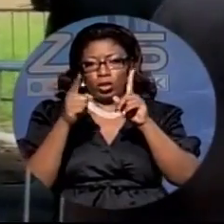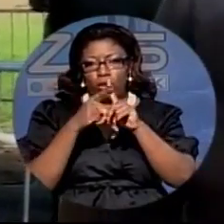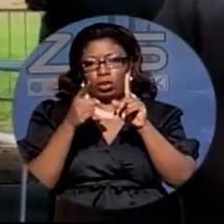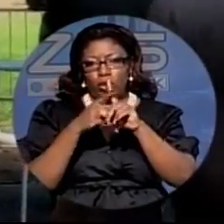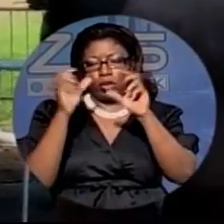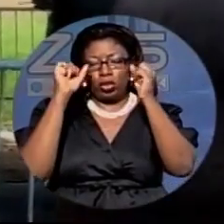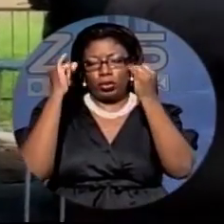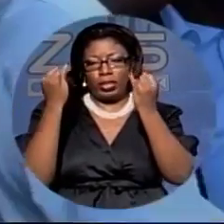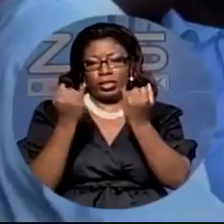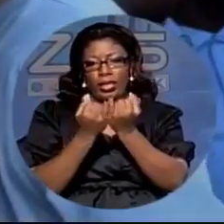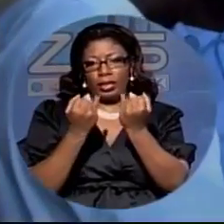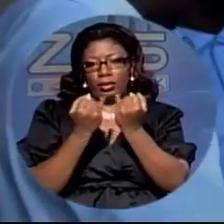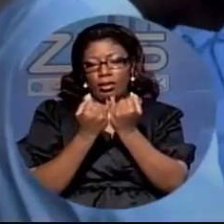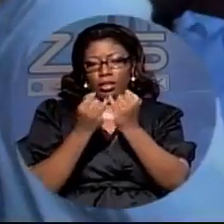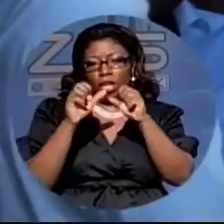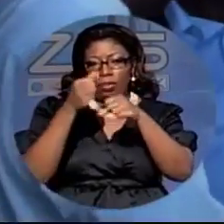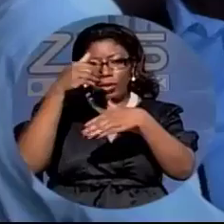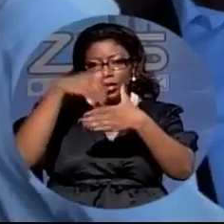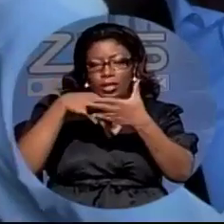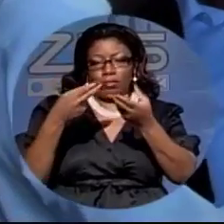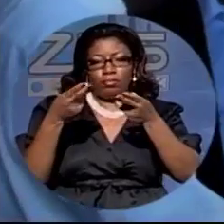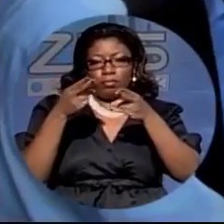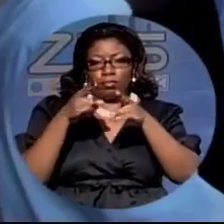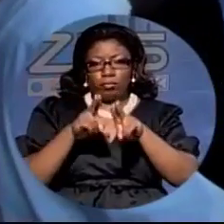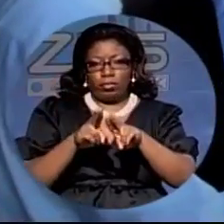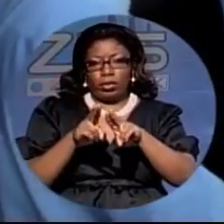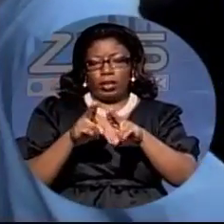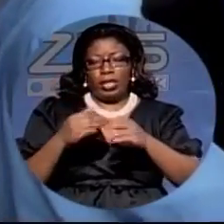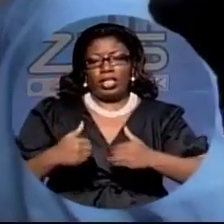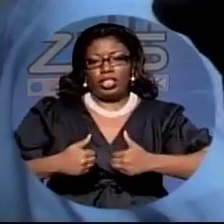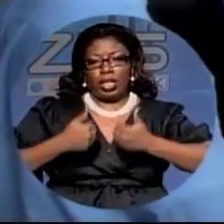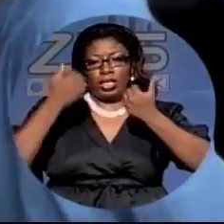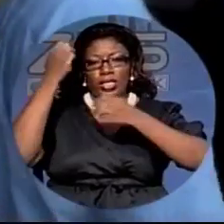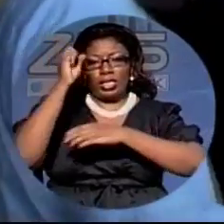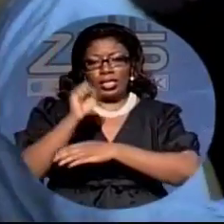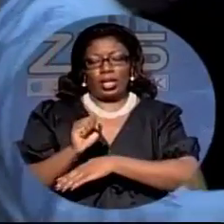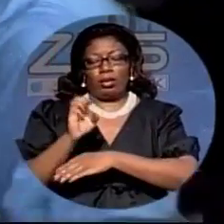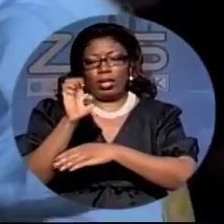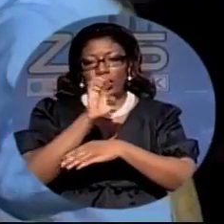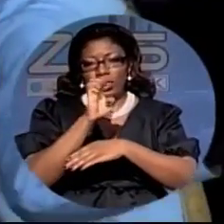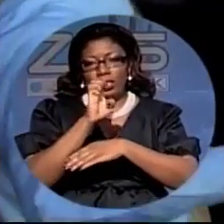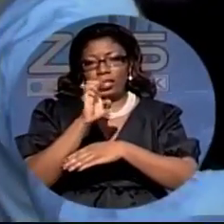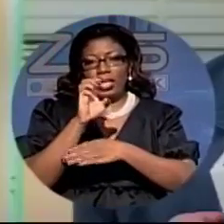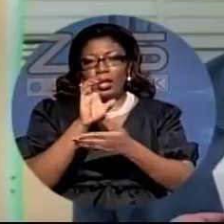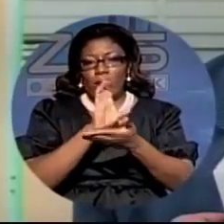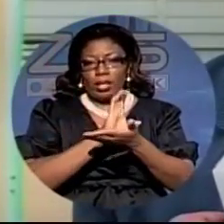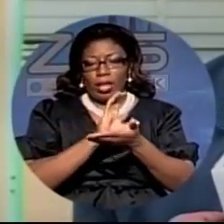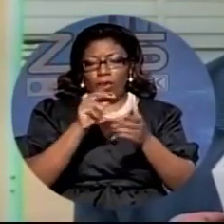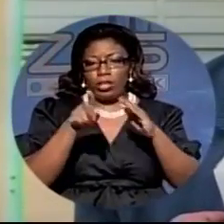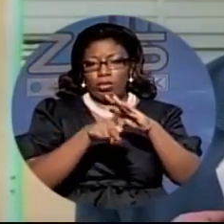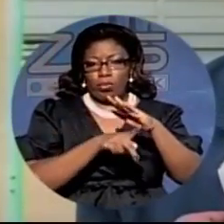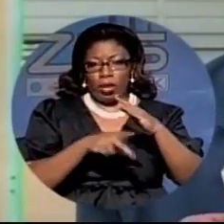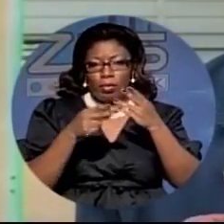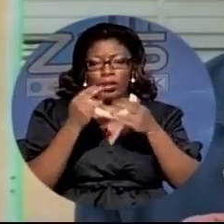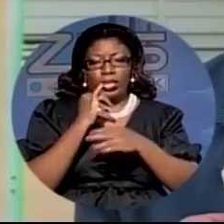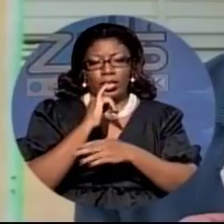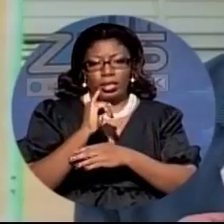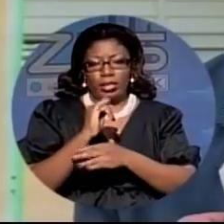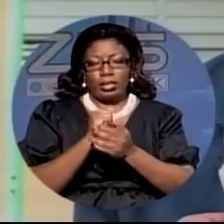dr willett barr break-ins are an ongoing challenge in the southeastern district where clarich primary is located i believe